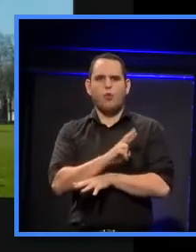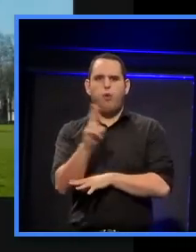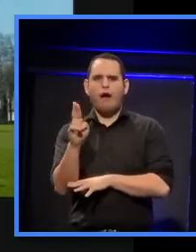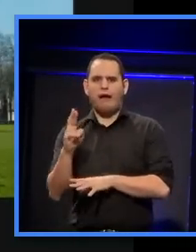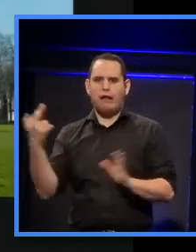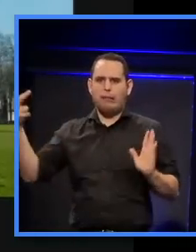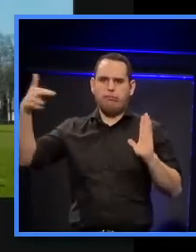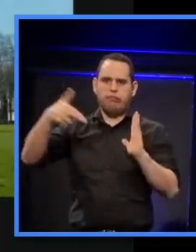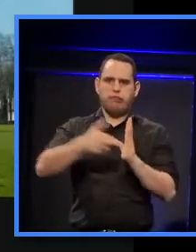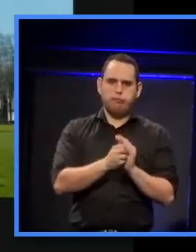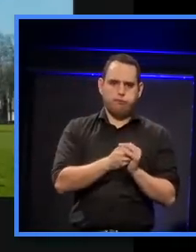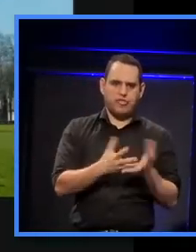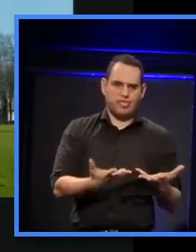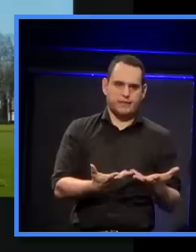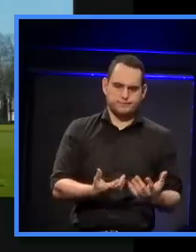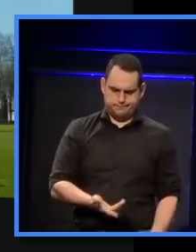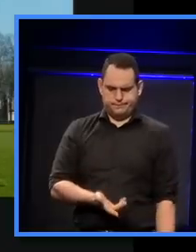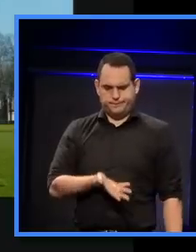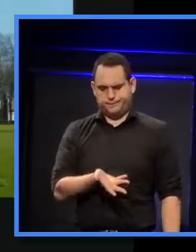aluminium